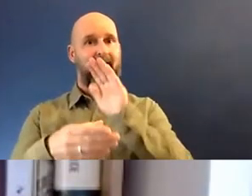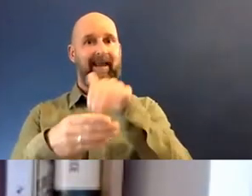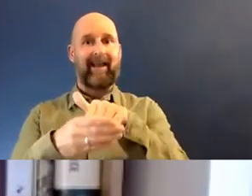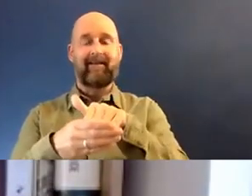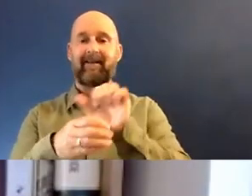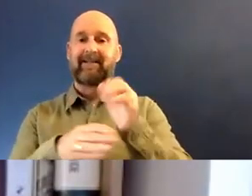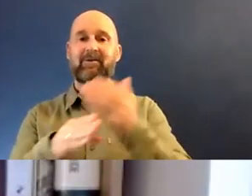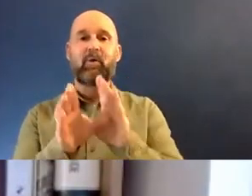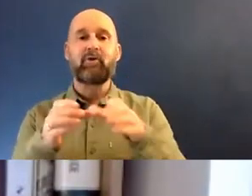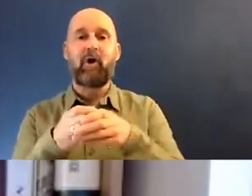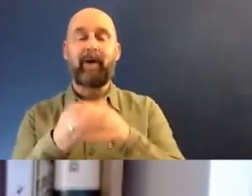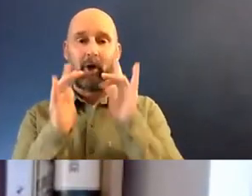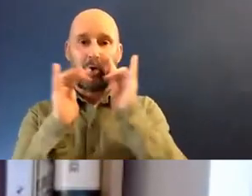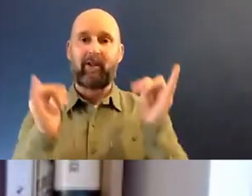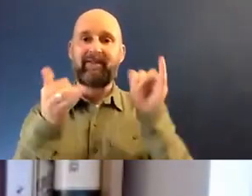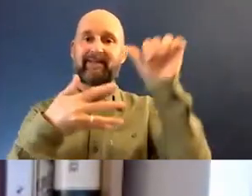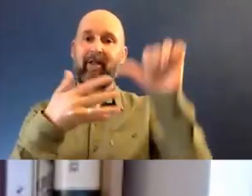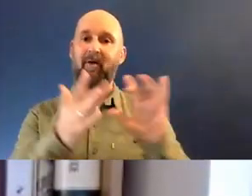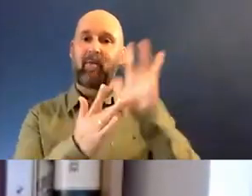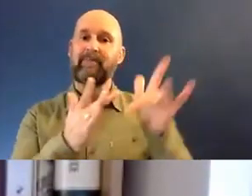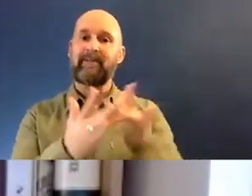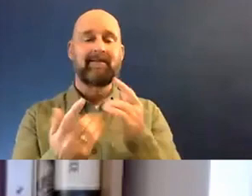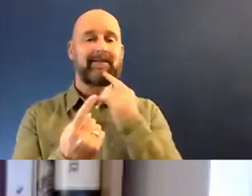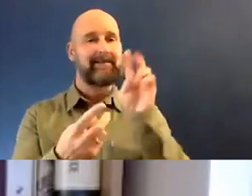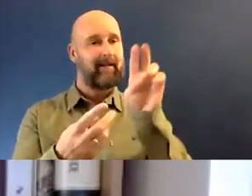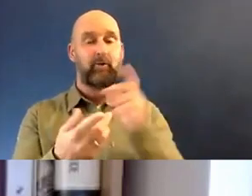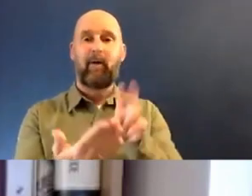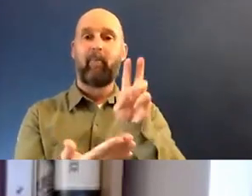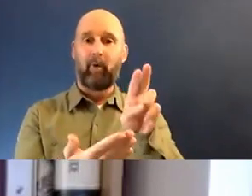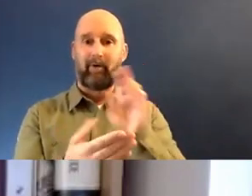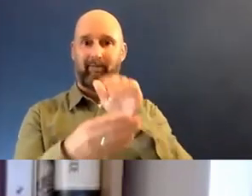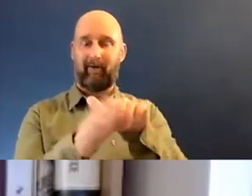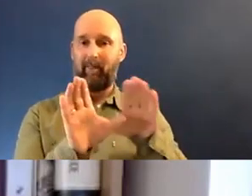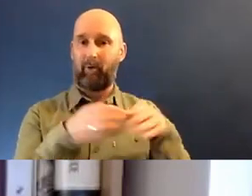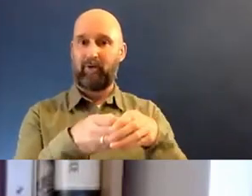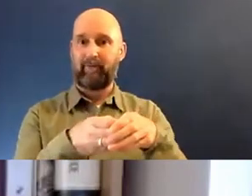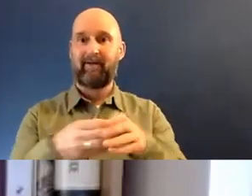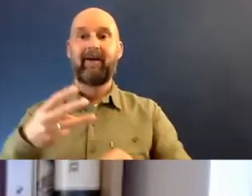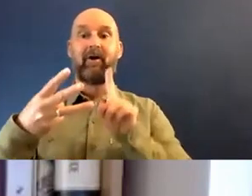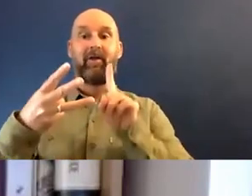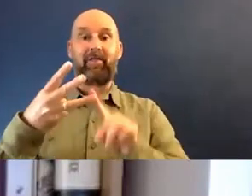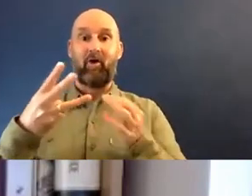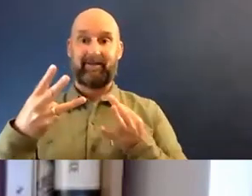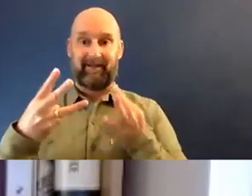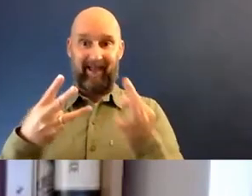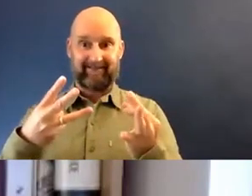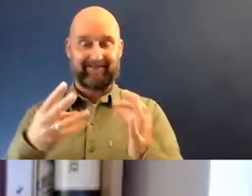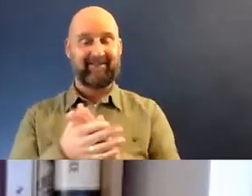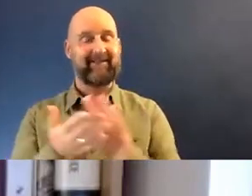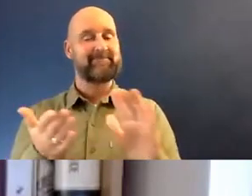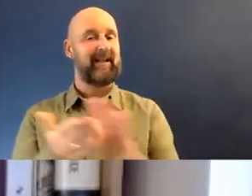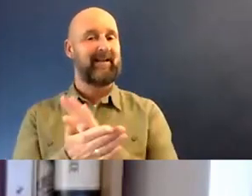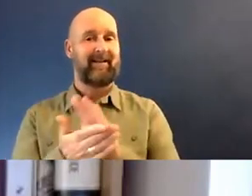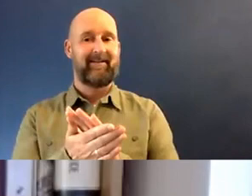please look at the festival website and you can find details about how to book. Now we come to our third guest, and I'm delighted to